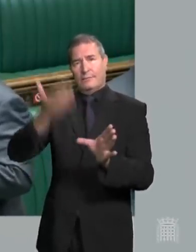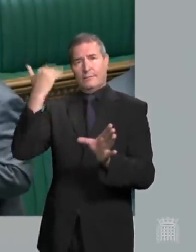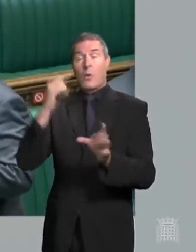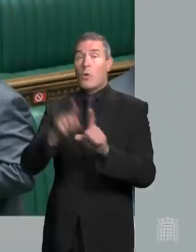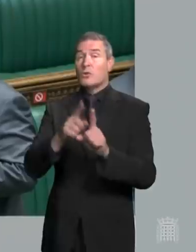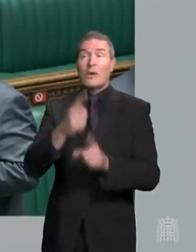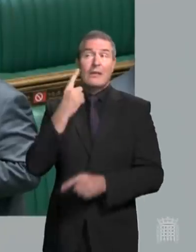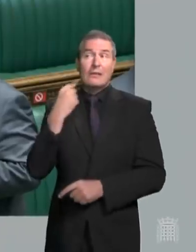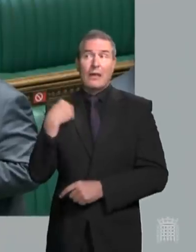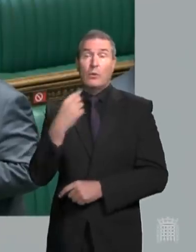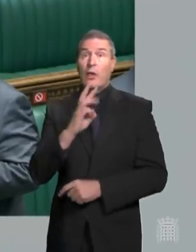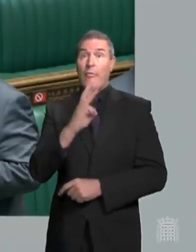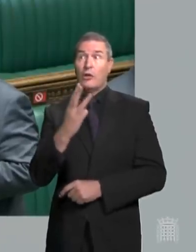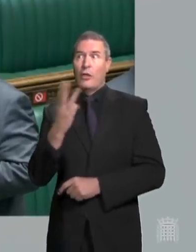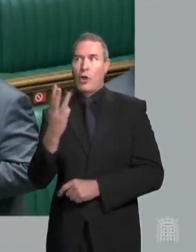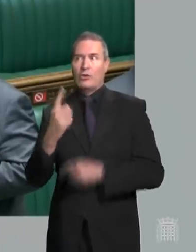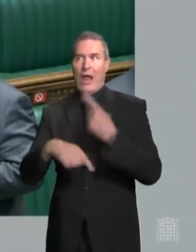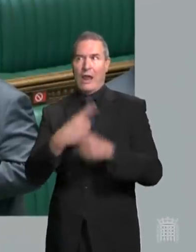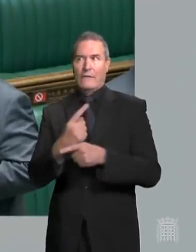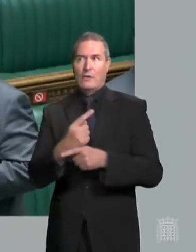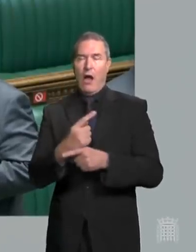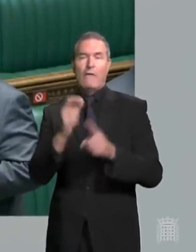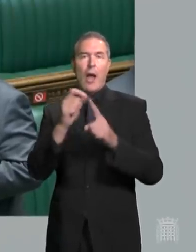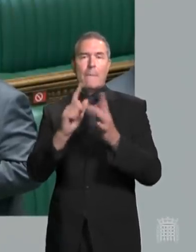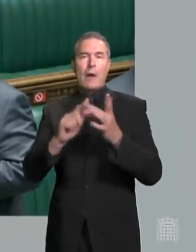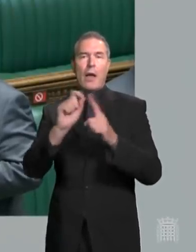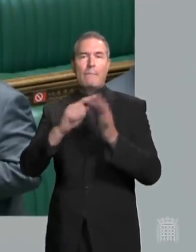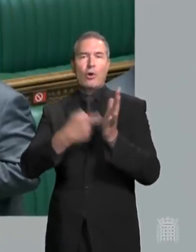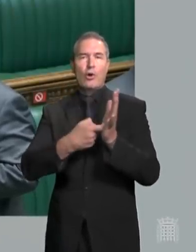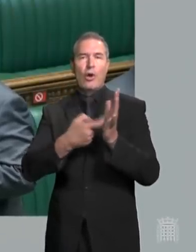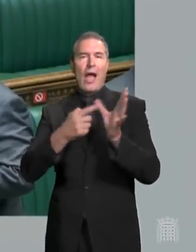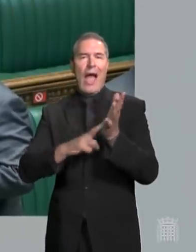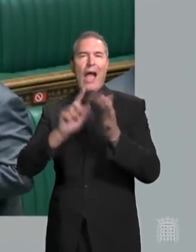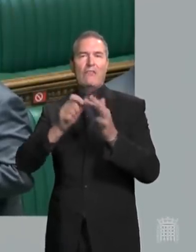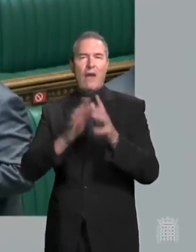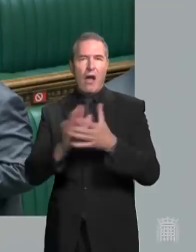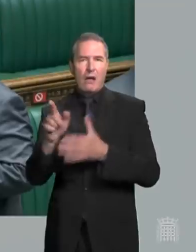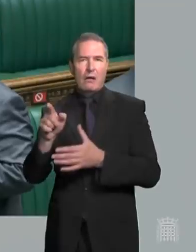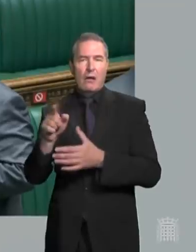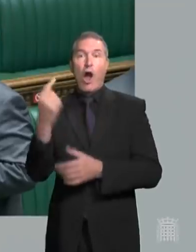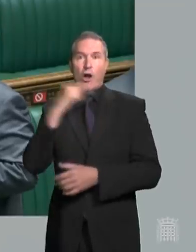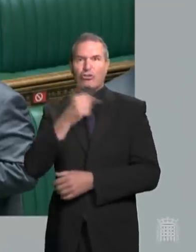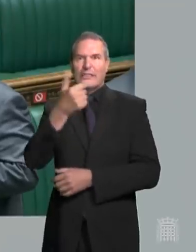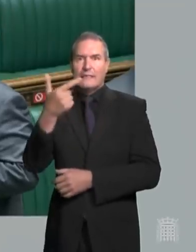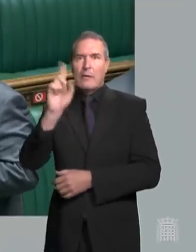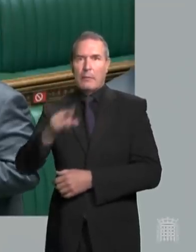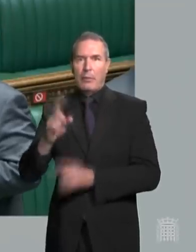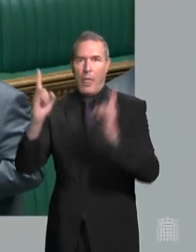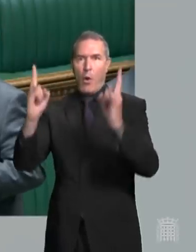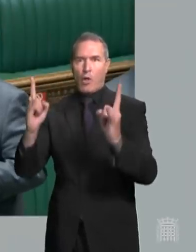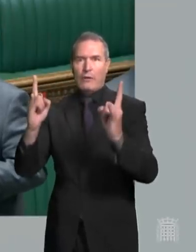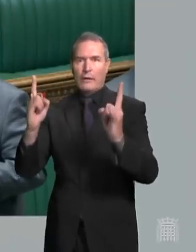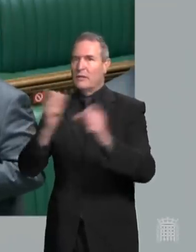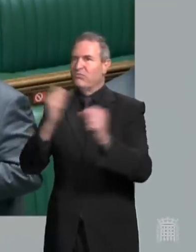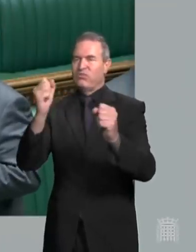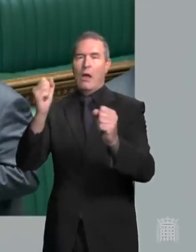yesterday was the 33rd anniversary of the Piper Alpha disaster, where 167 people cruelly lost their lives. And our